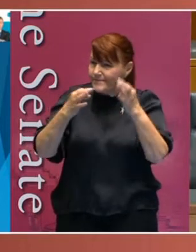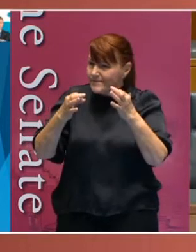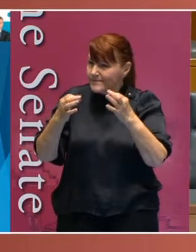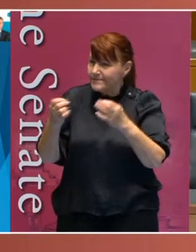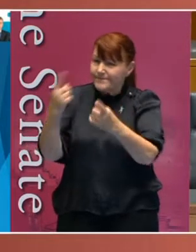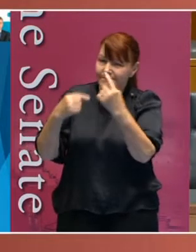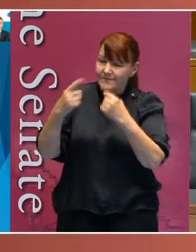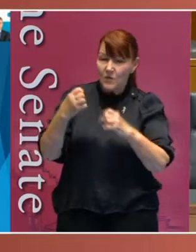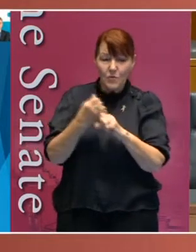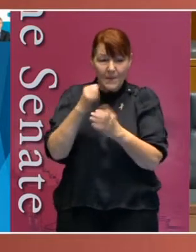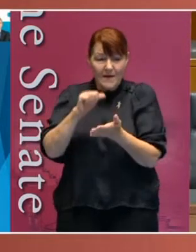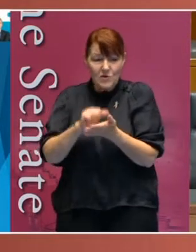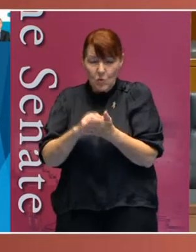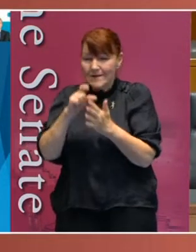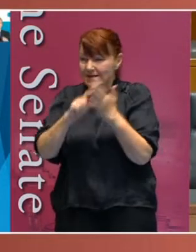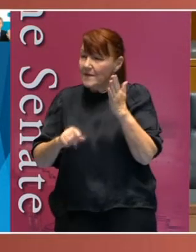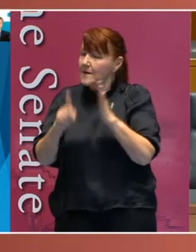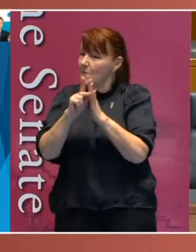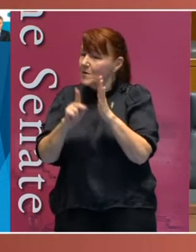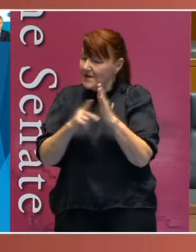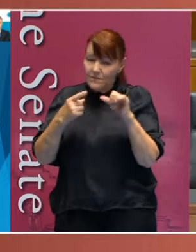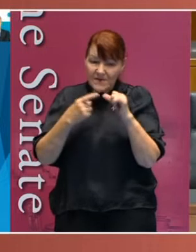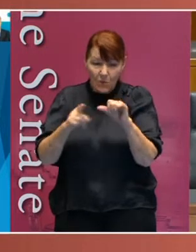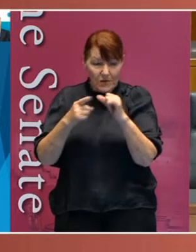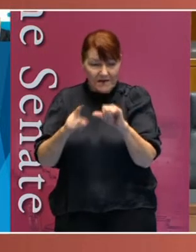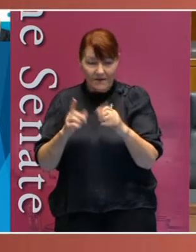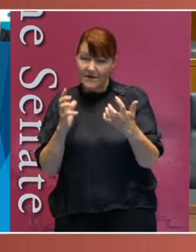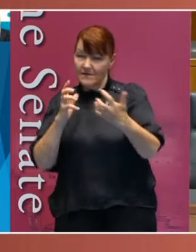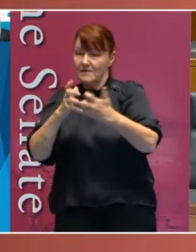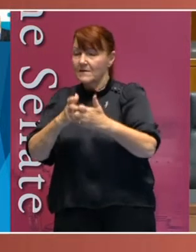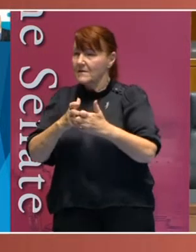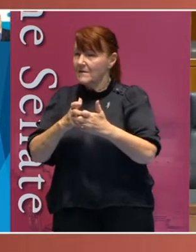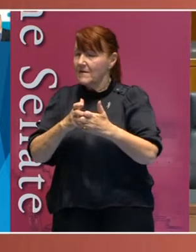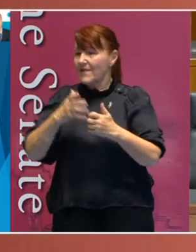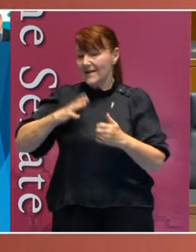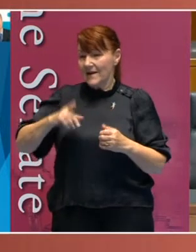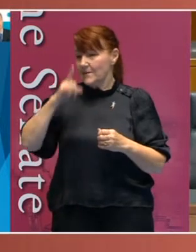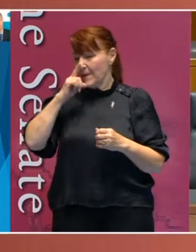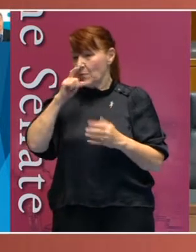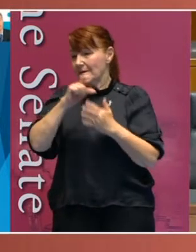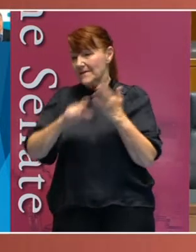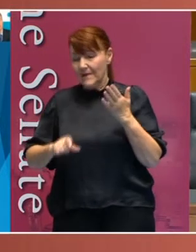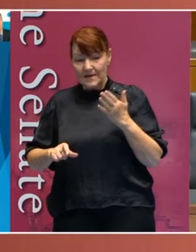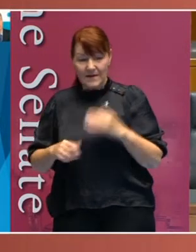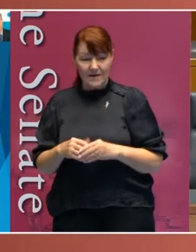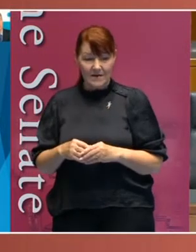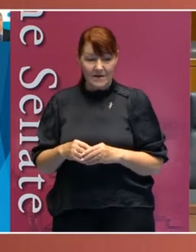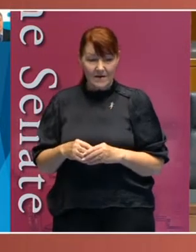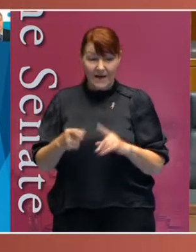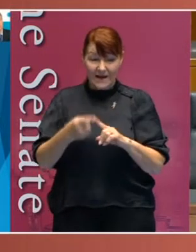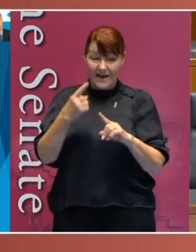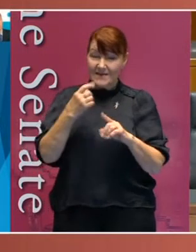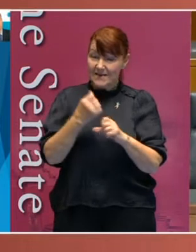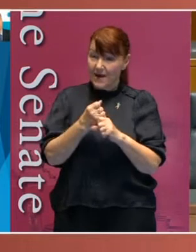is able to be responsive and consider the needs of people with disability. An example of a pre-existing